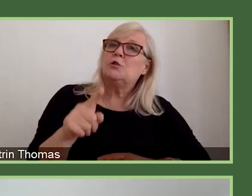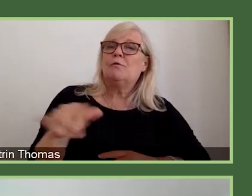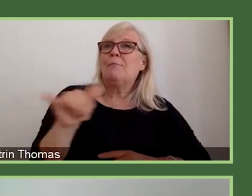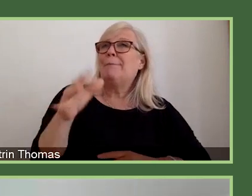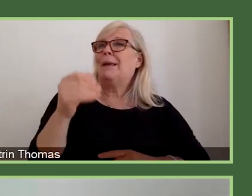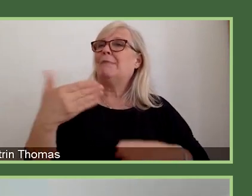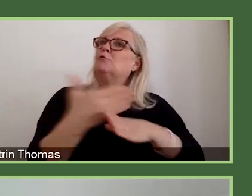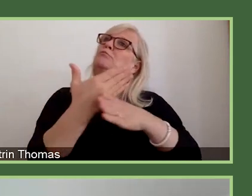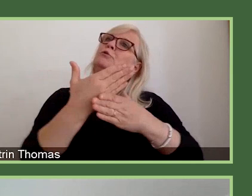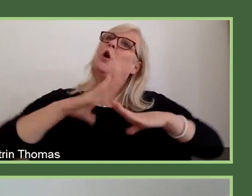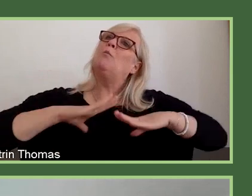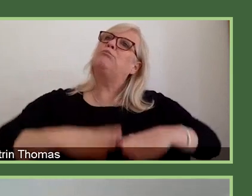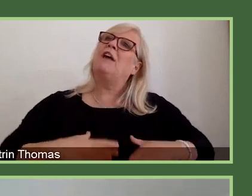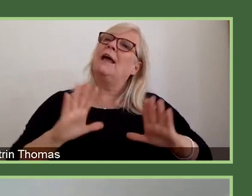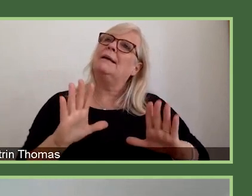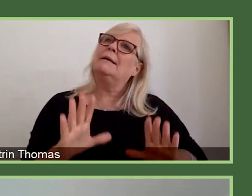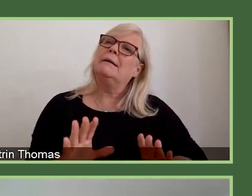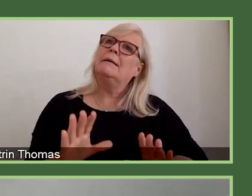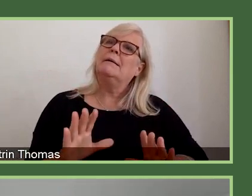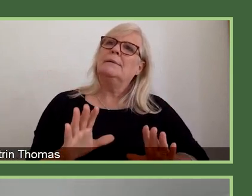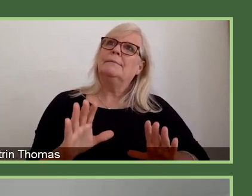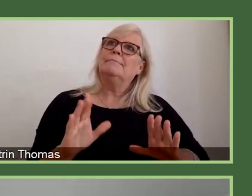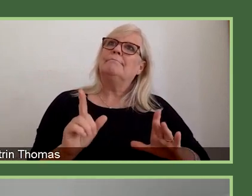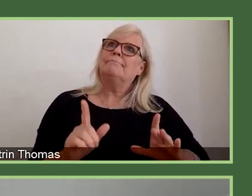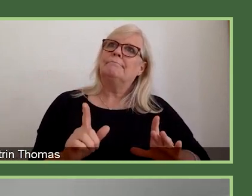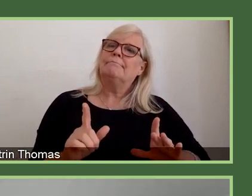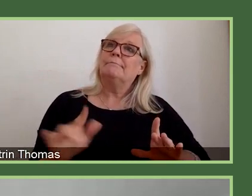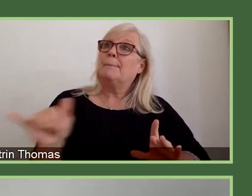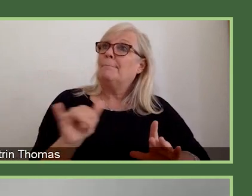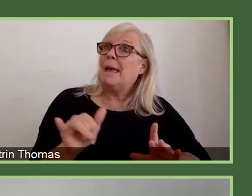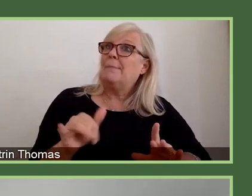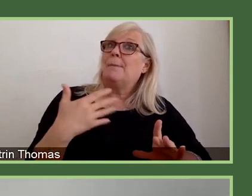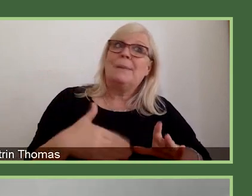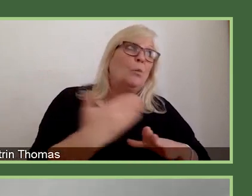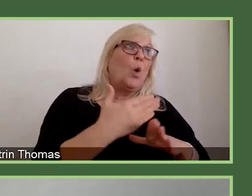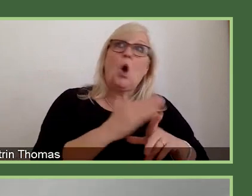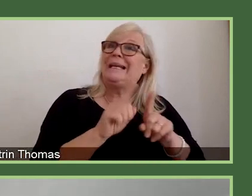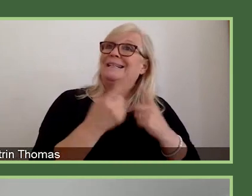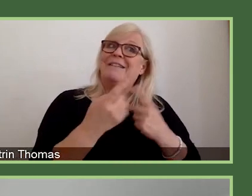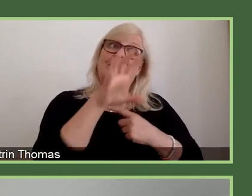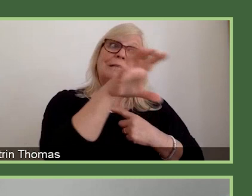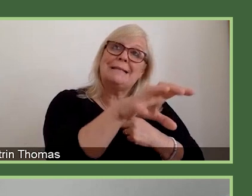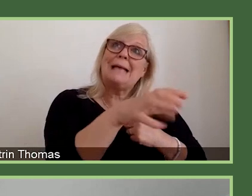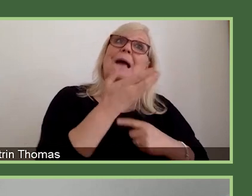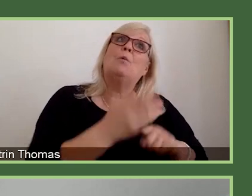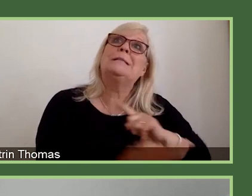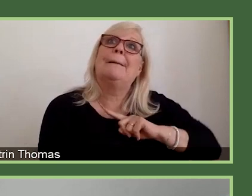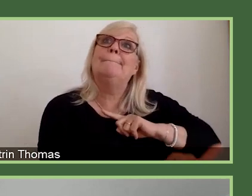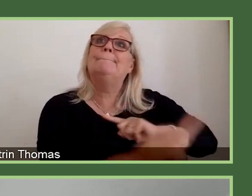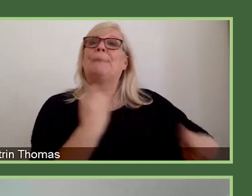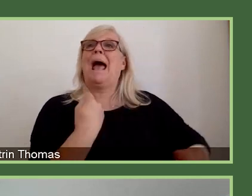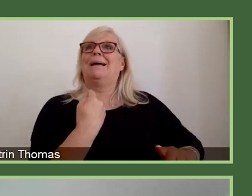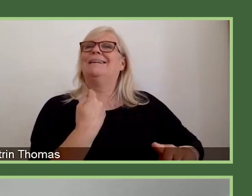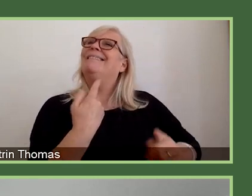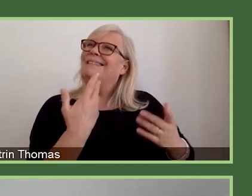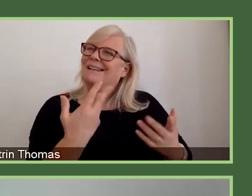for whatever reason that may be, who may have worked in a different sector and would like to come back to basic research.